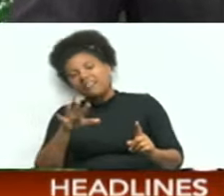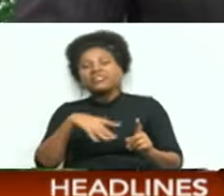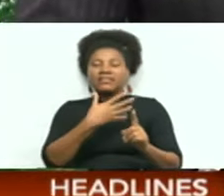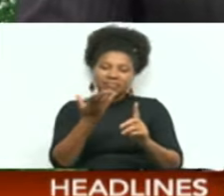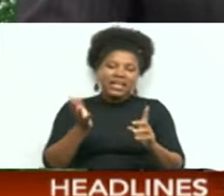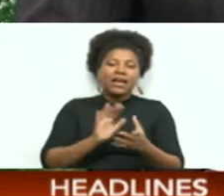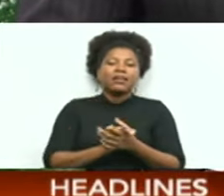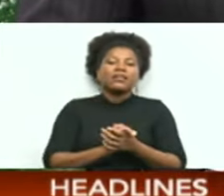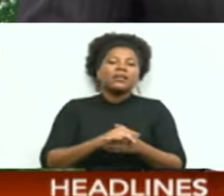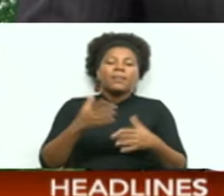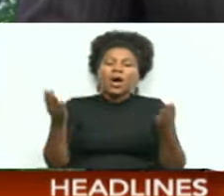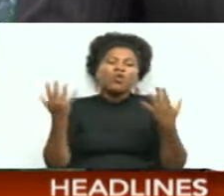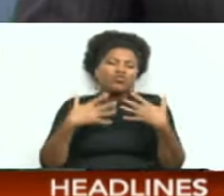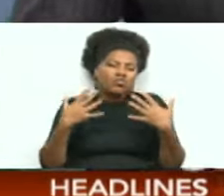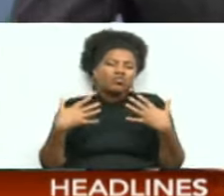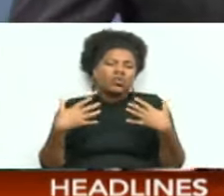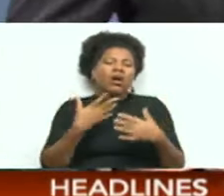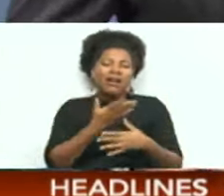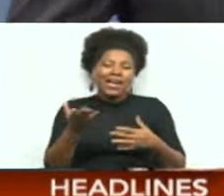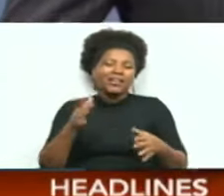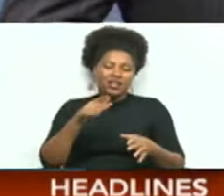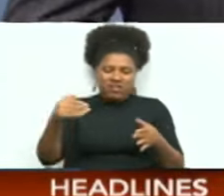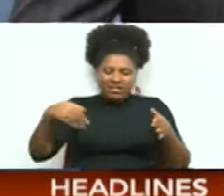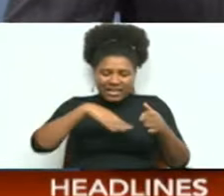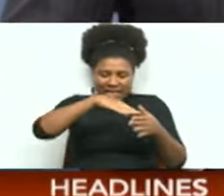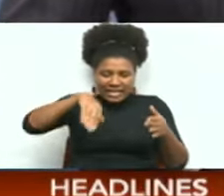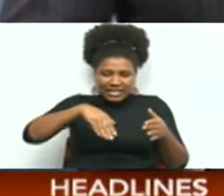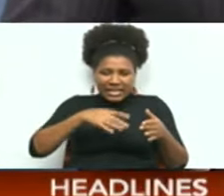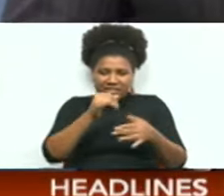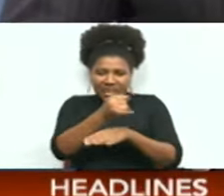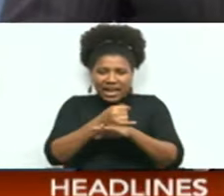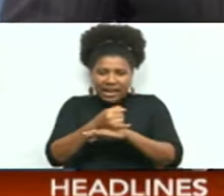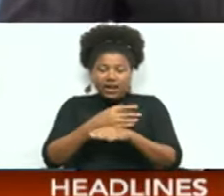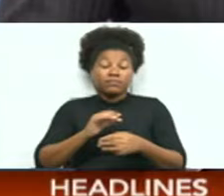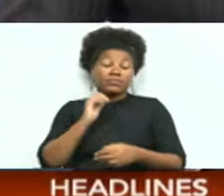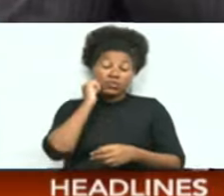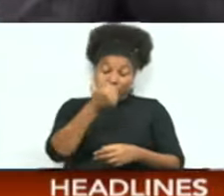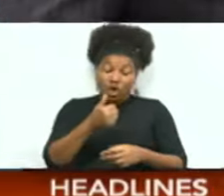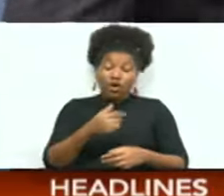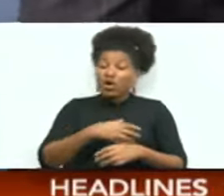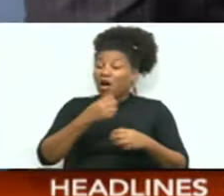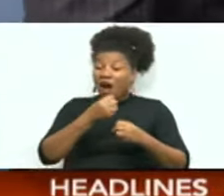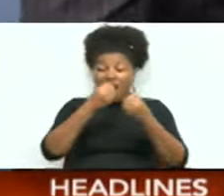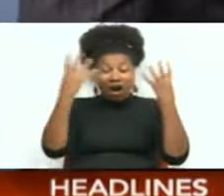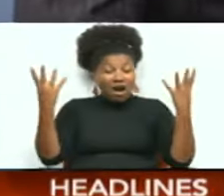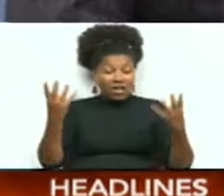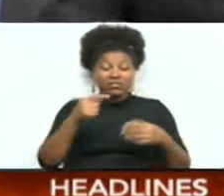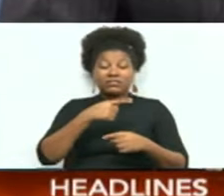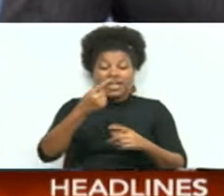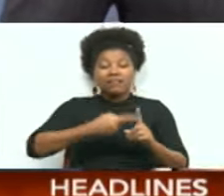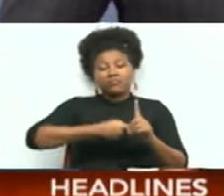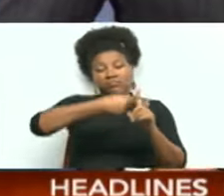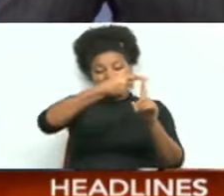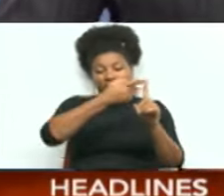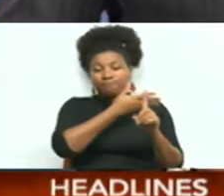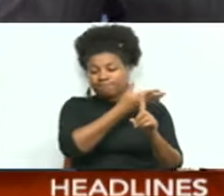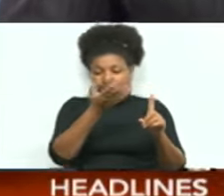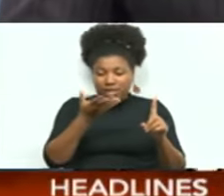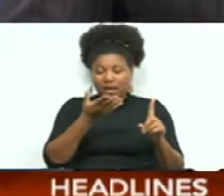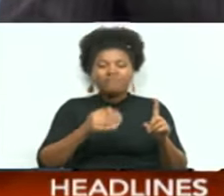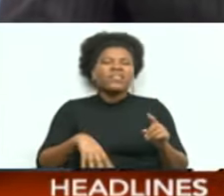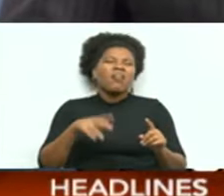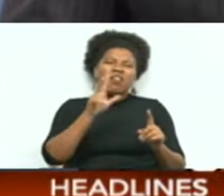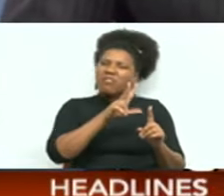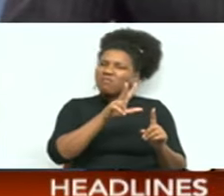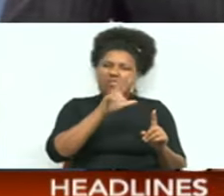in interior areas of the island. For tomorrow, another mostly hot and sunny day. Maximum high temperatures at Piacco coming in at around